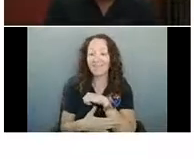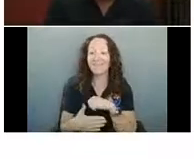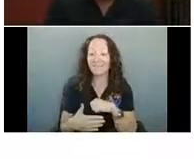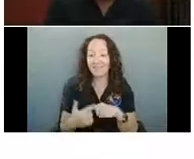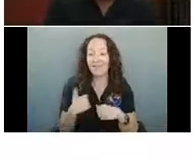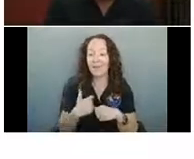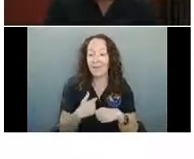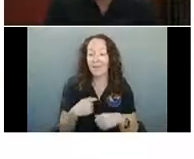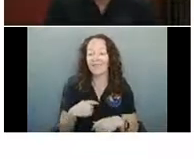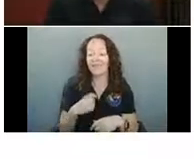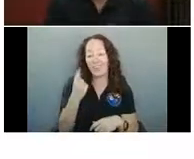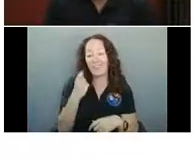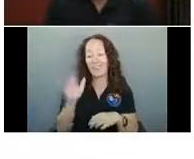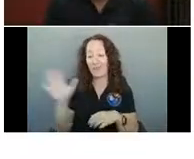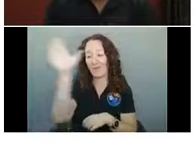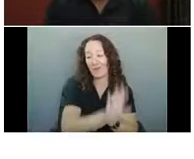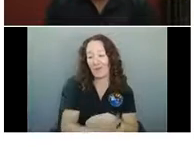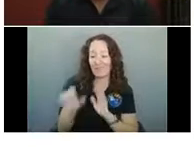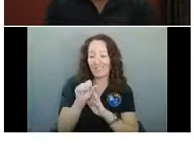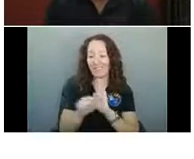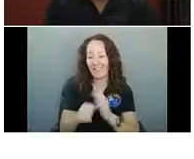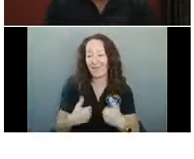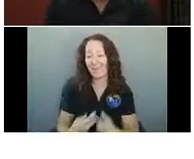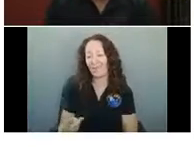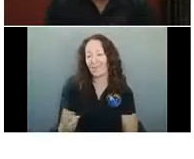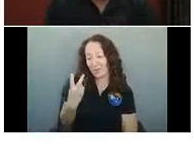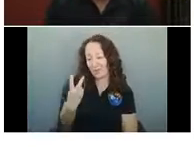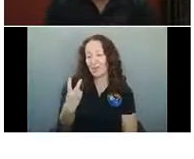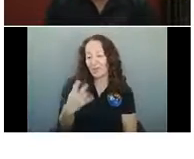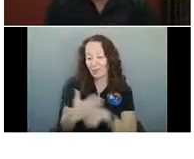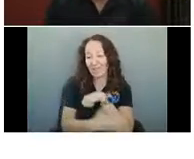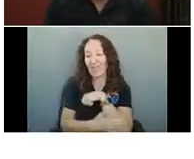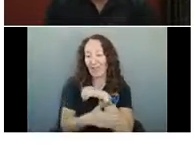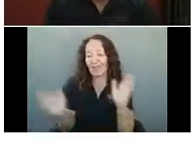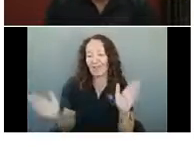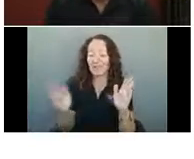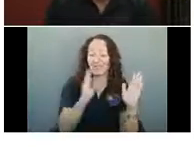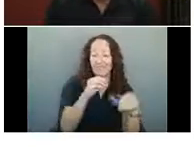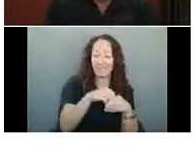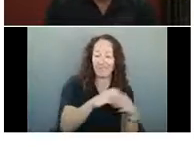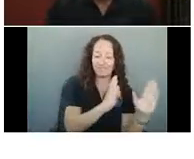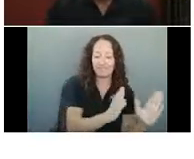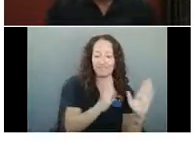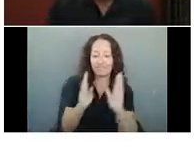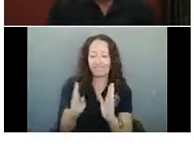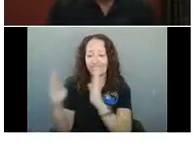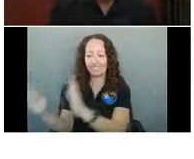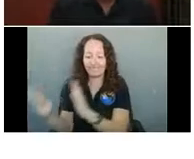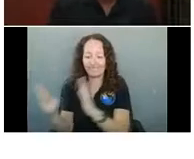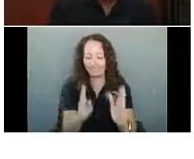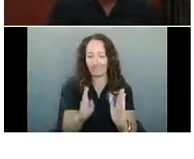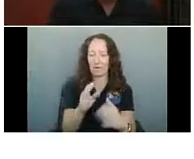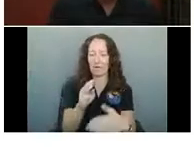level of community spread. So I guess I should explain that there's three levels that you can fall into. One is